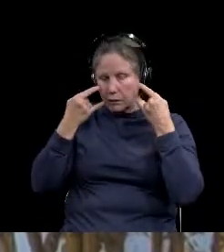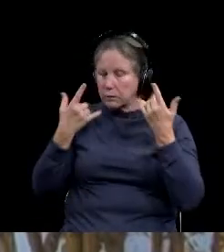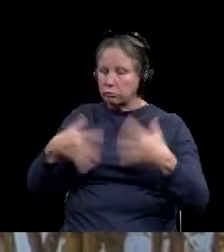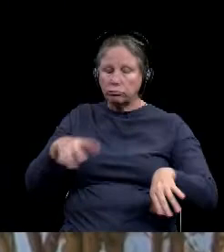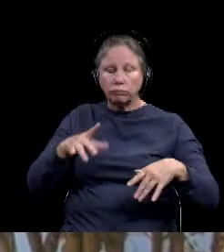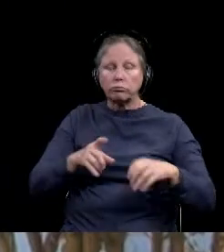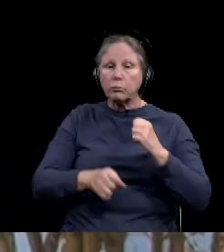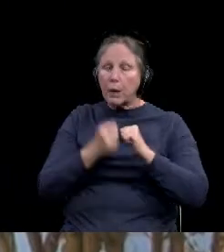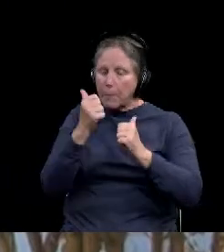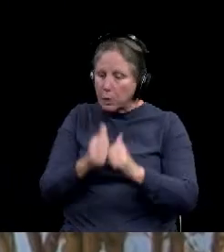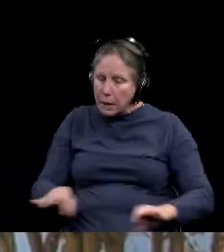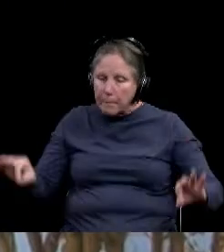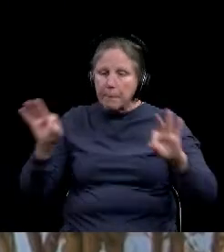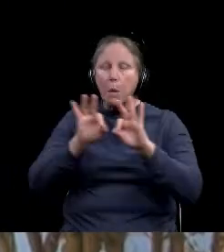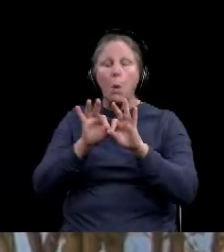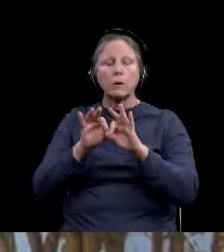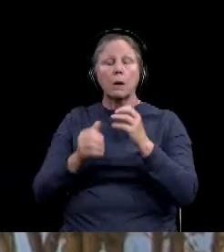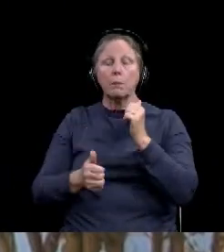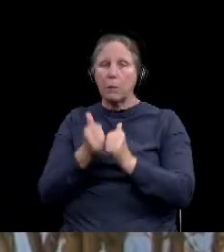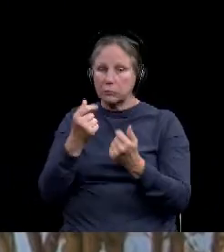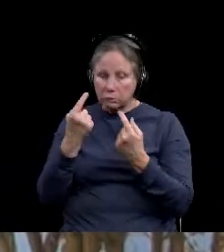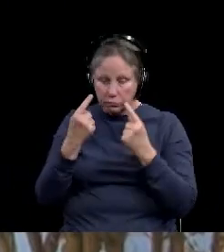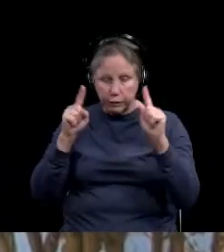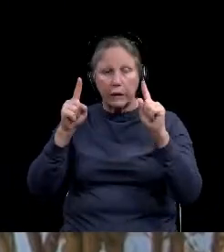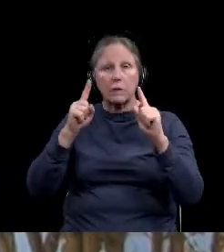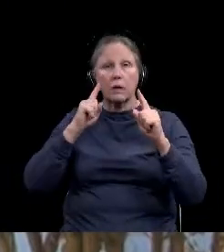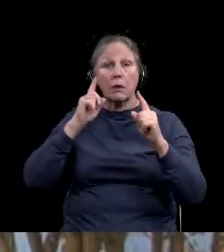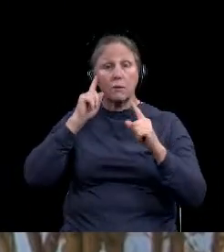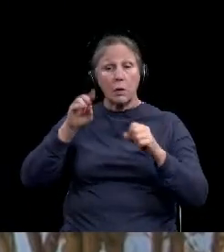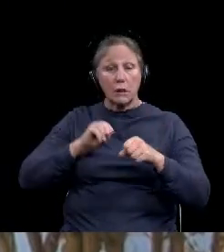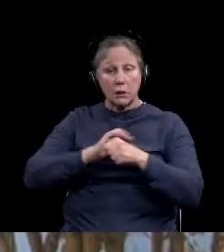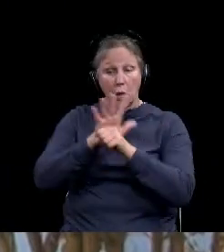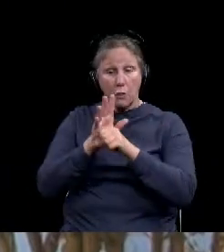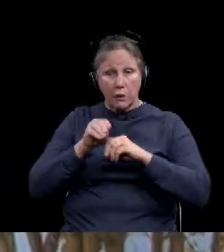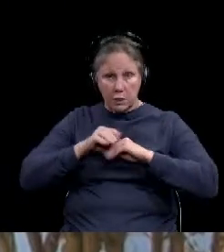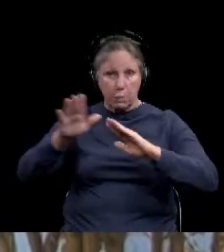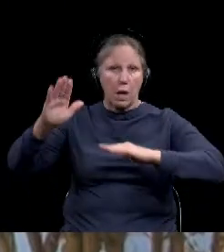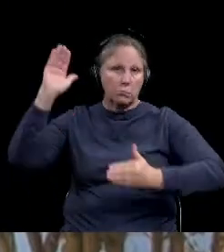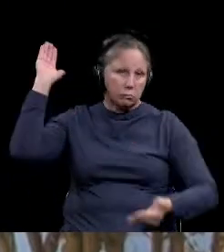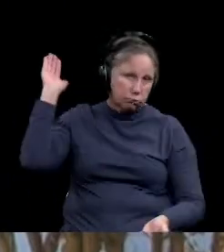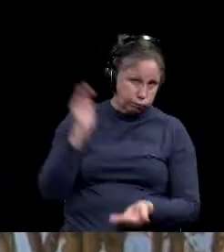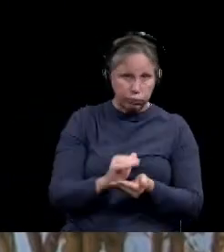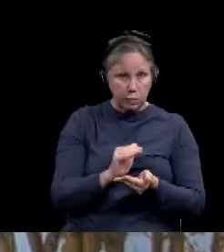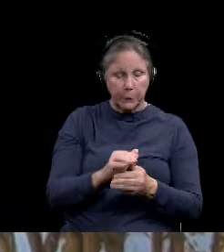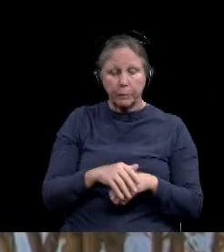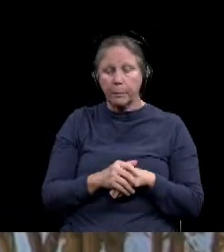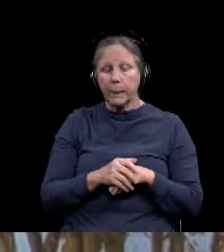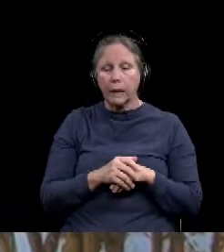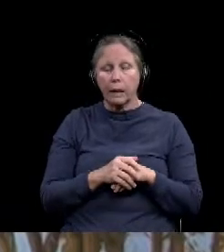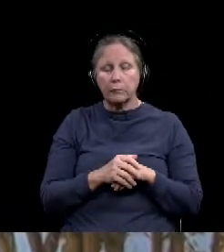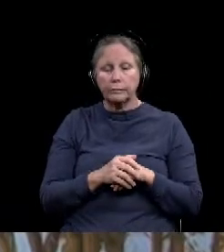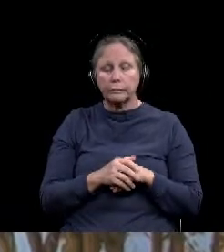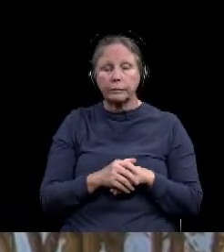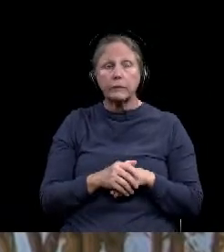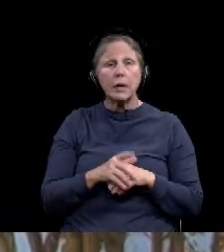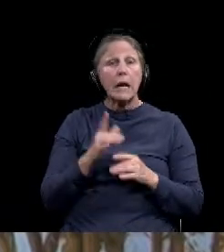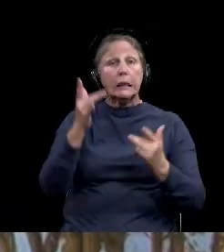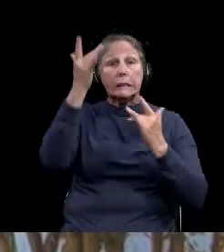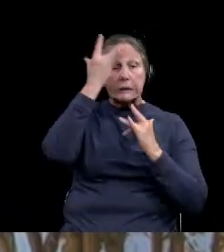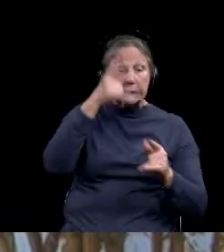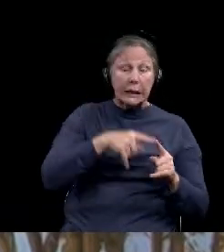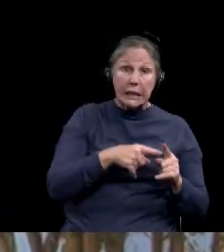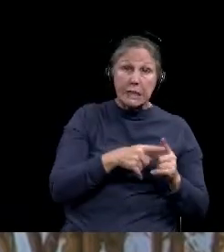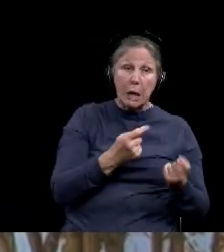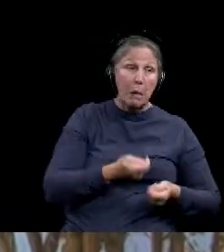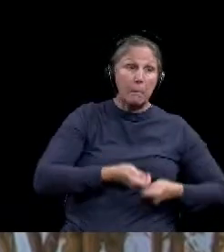things, one of the most effective things that we can do to stop the spread of this disease. And we're, we're not going to stop the disease. We're not going to